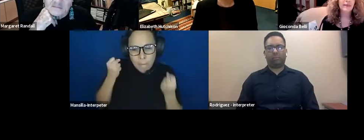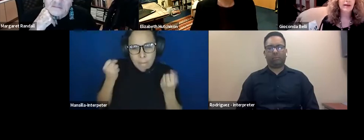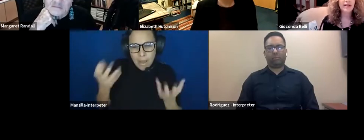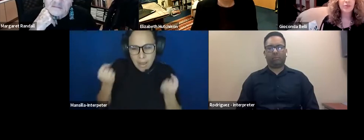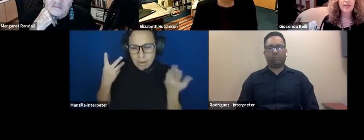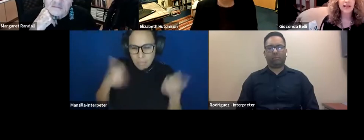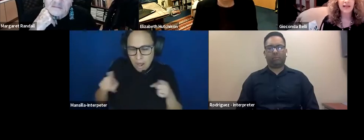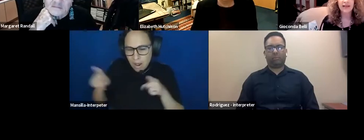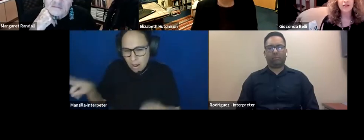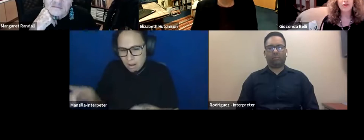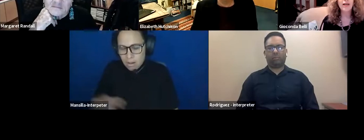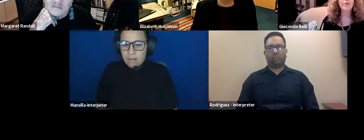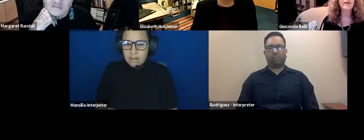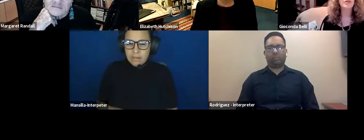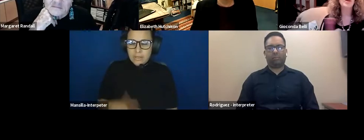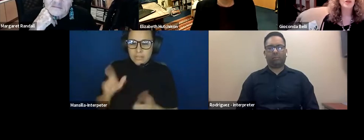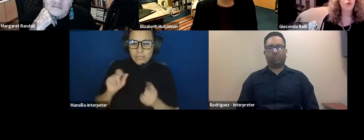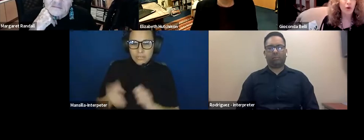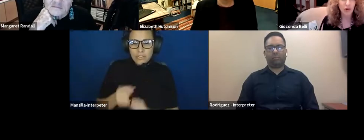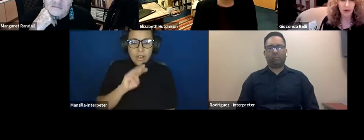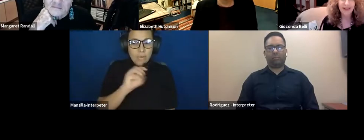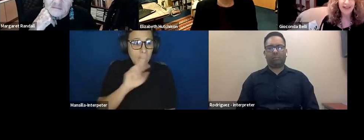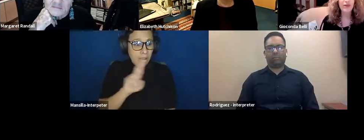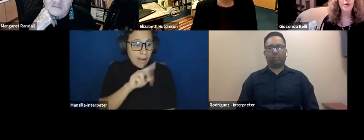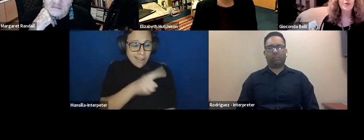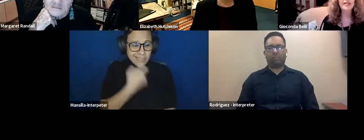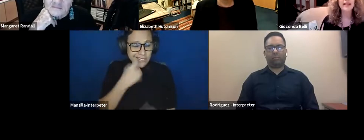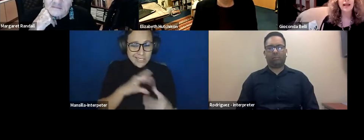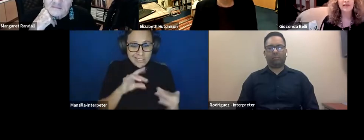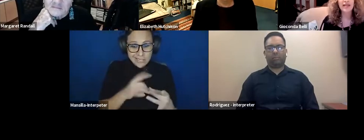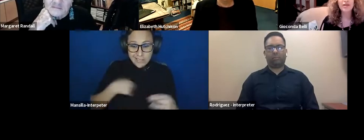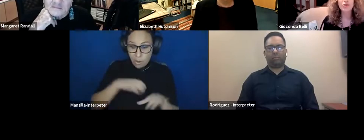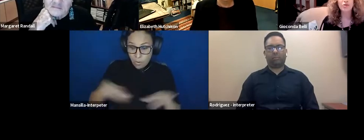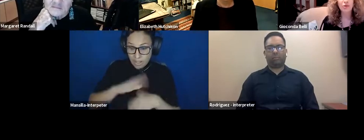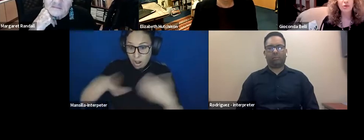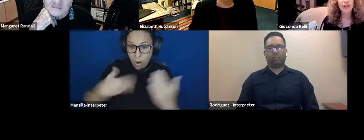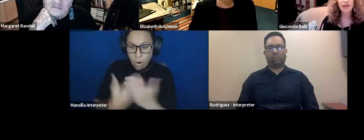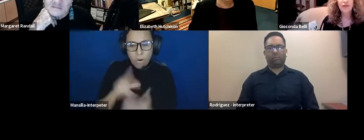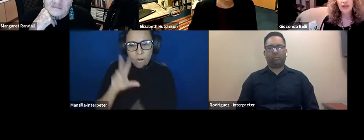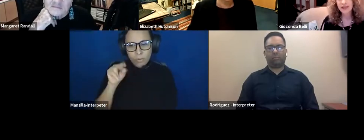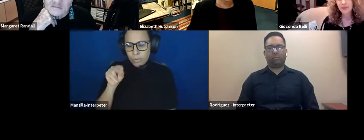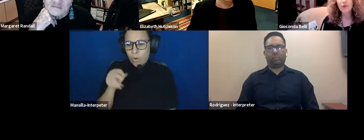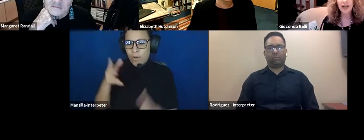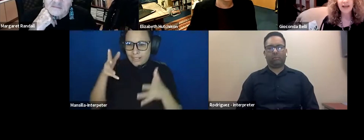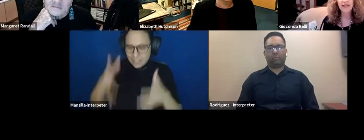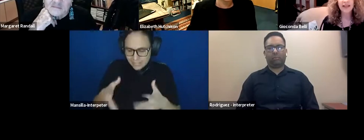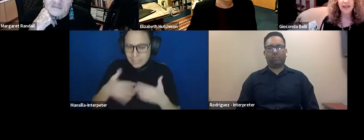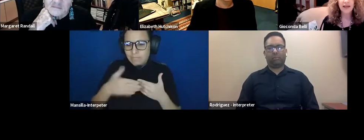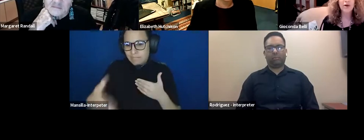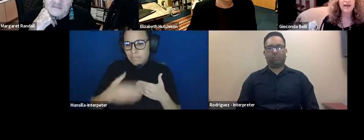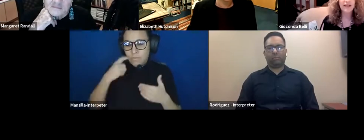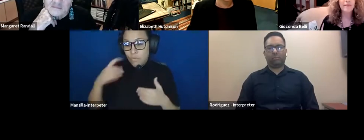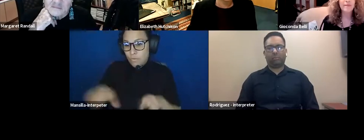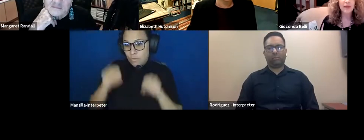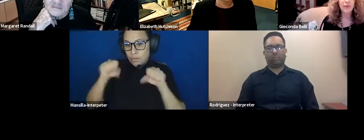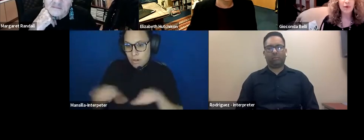still, like Margaret was saying, it's not like we have done it all. You know, we still have things to do. For example, we have in